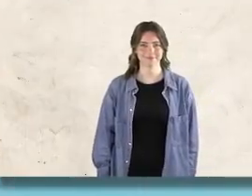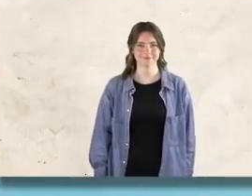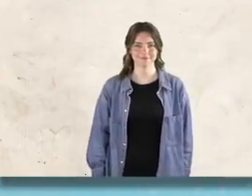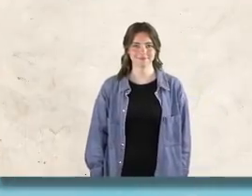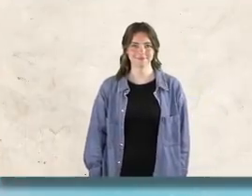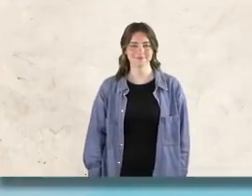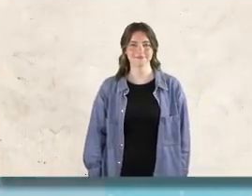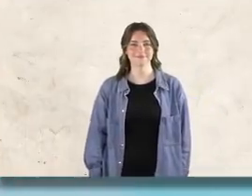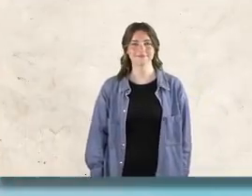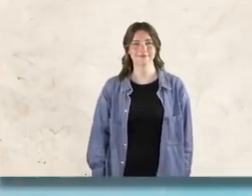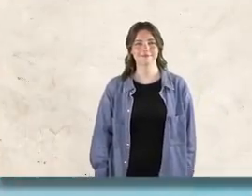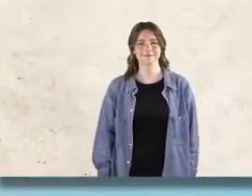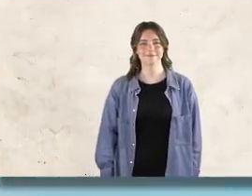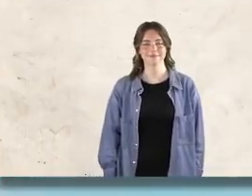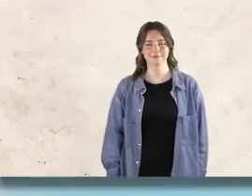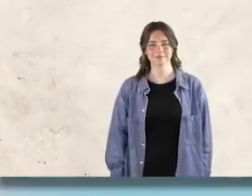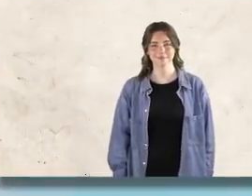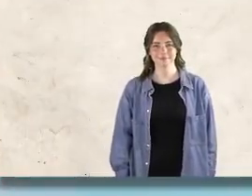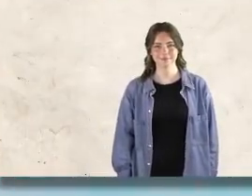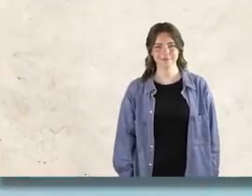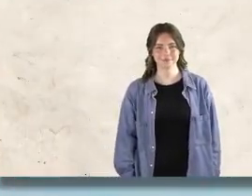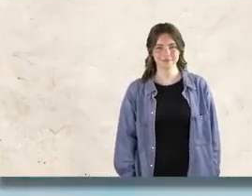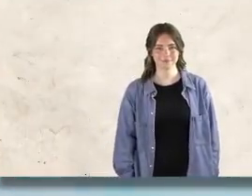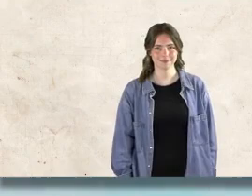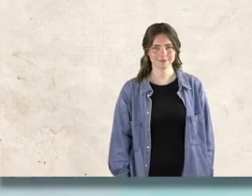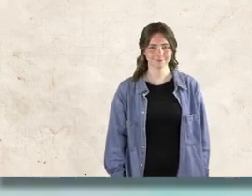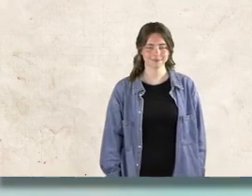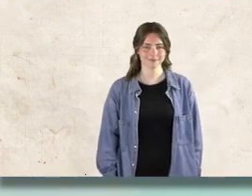Revelation 21, 3 and 4